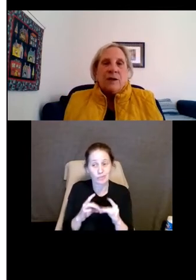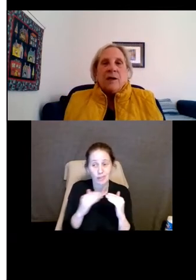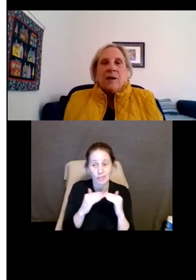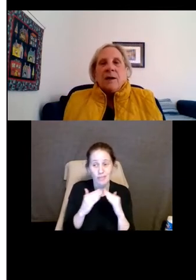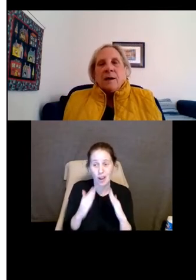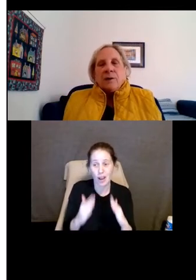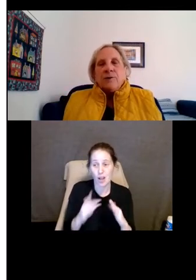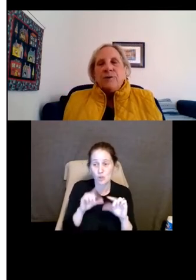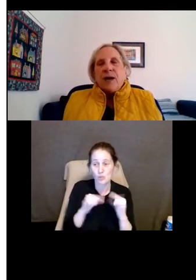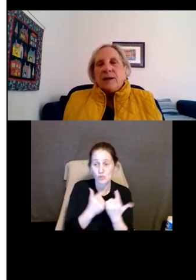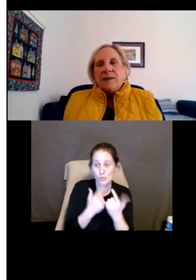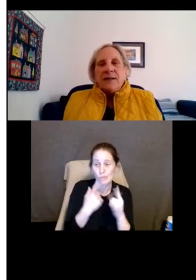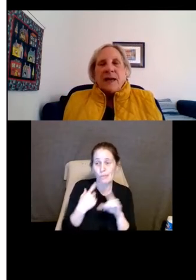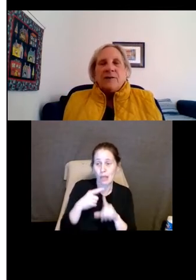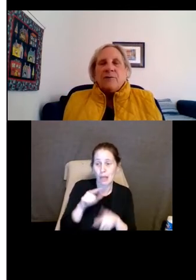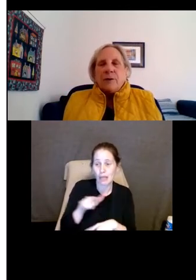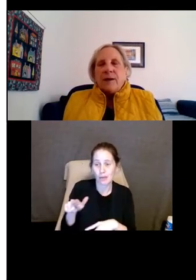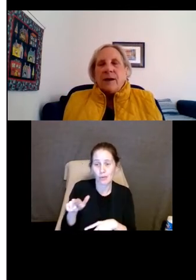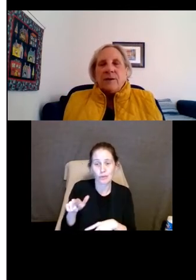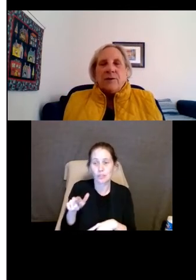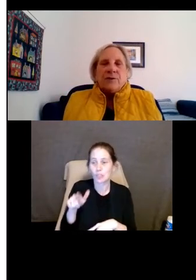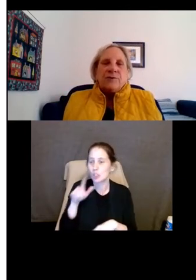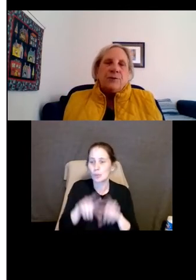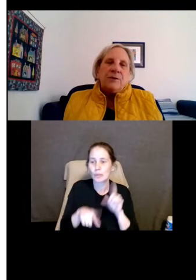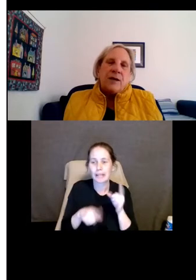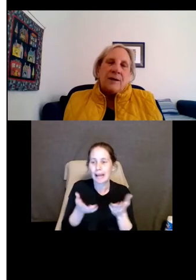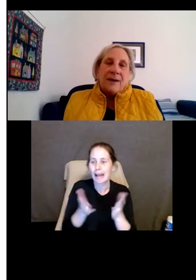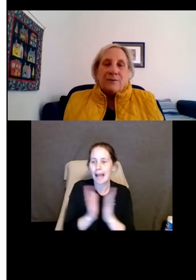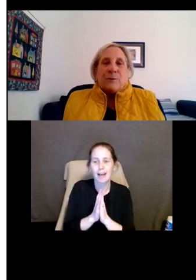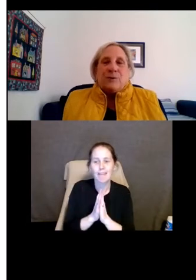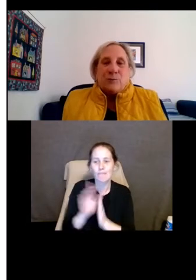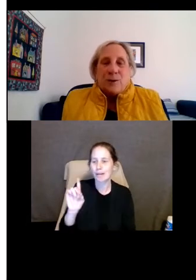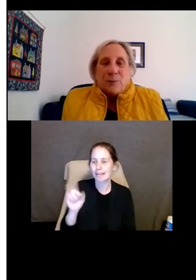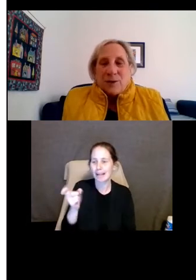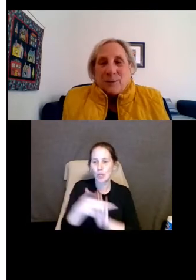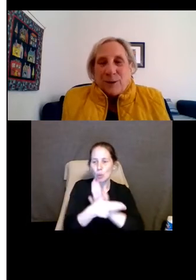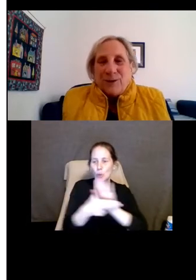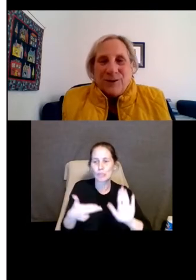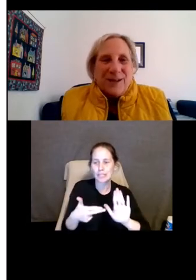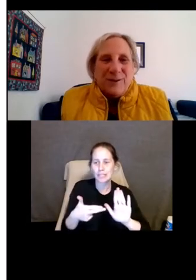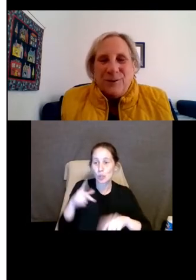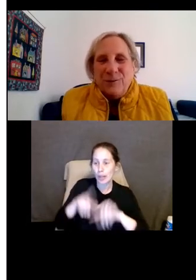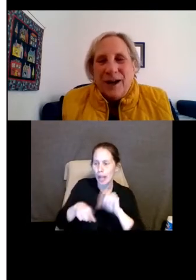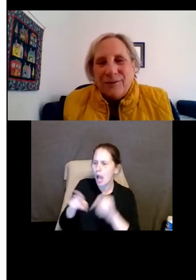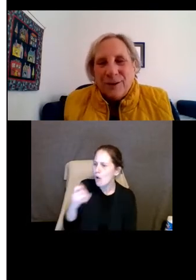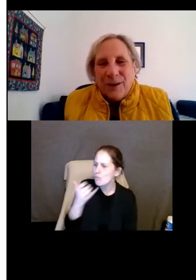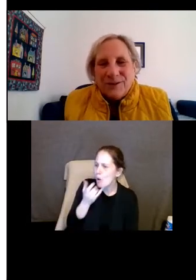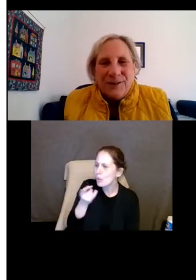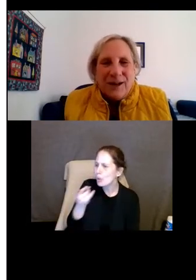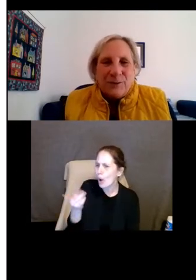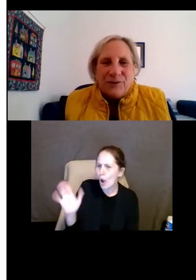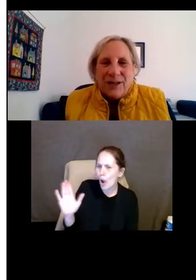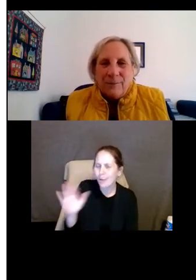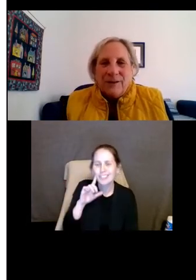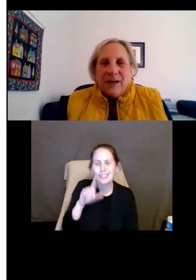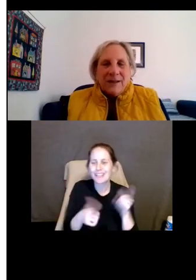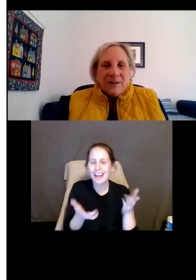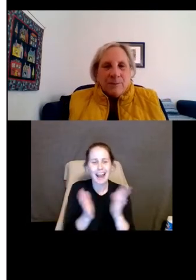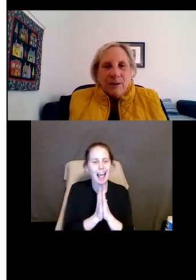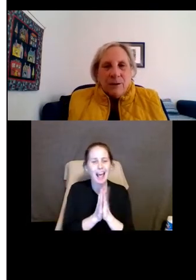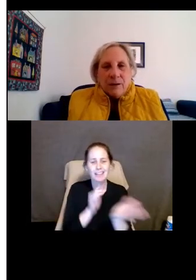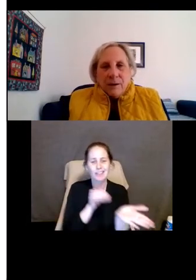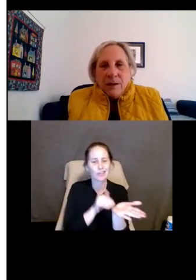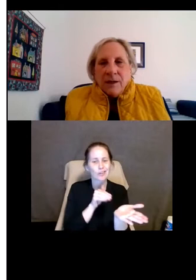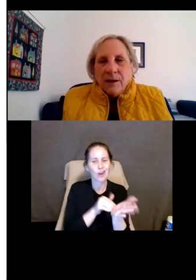landlords. You do not get to ask for a diagnosis. You do not ask what's wrong with the person and you do not request a doctor's statement.